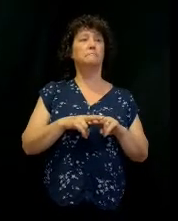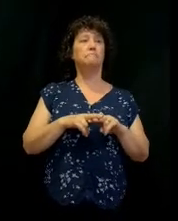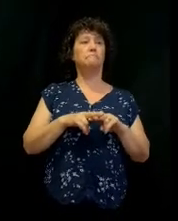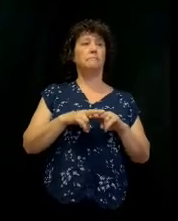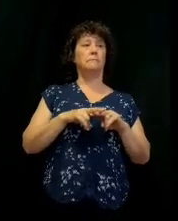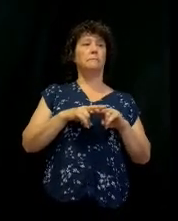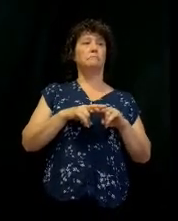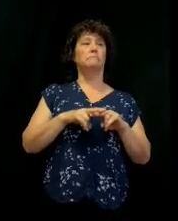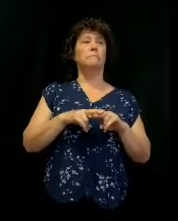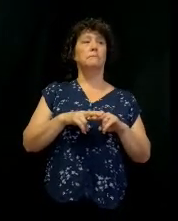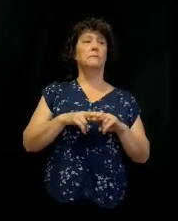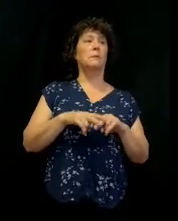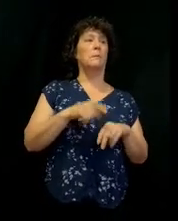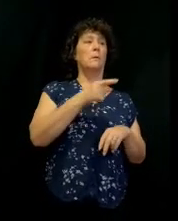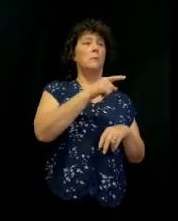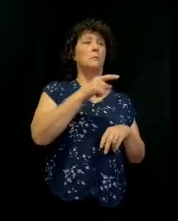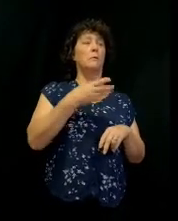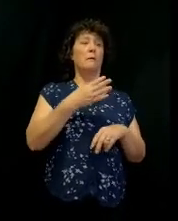Never forget it.